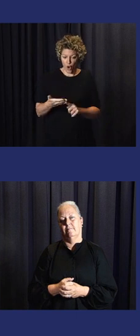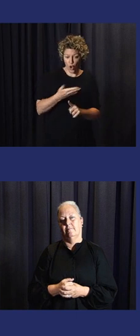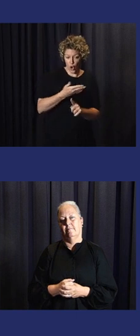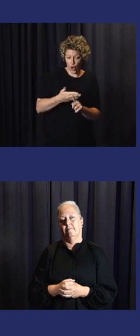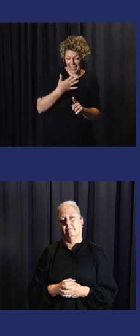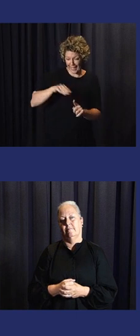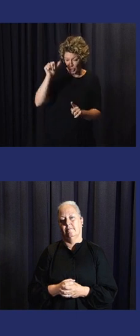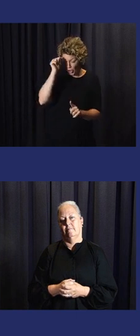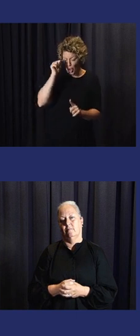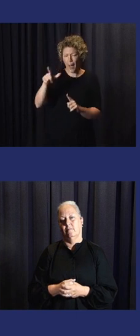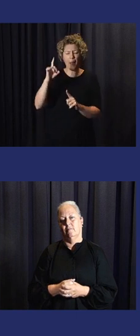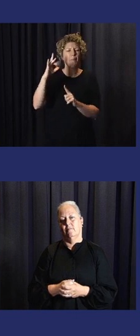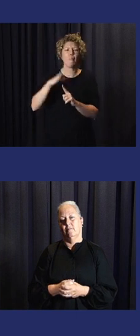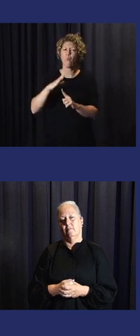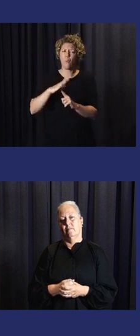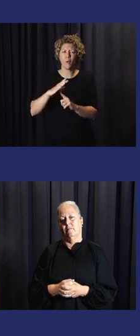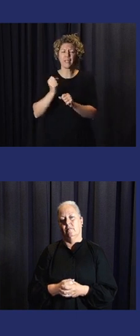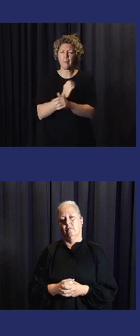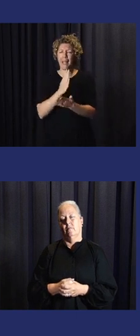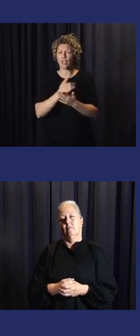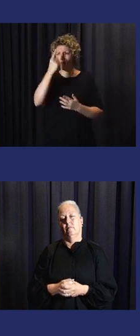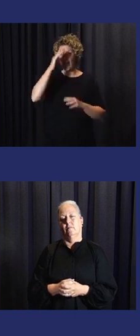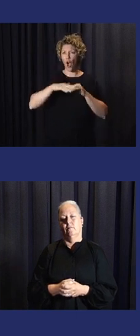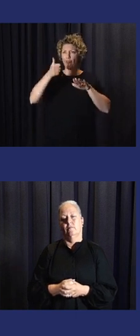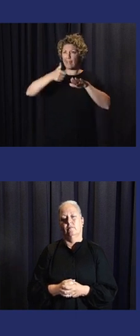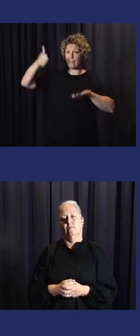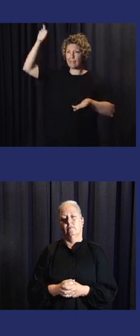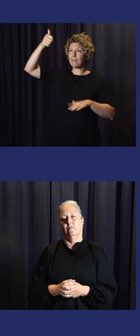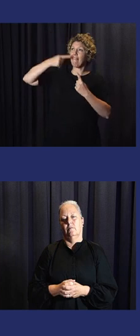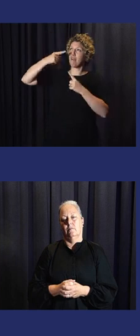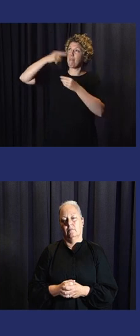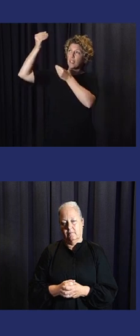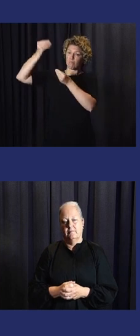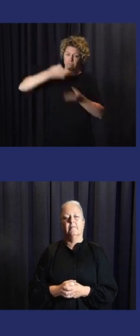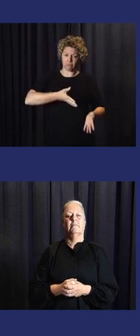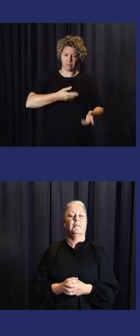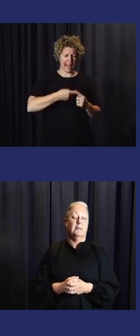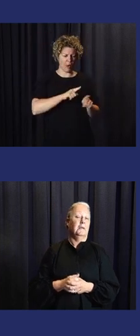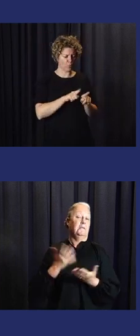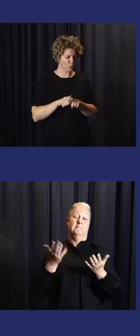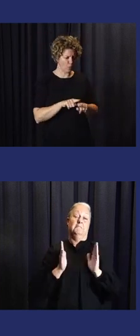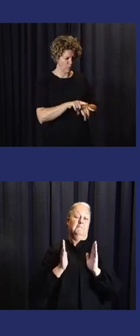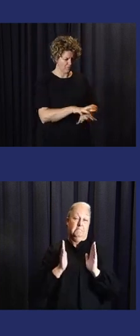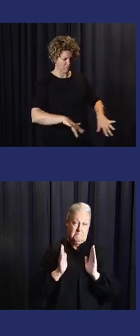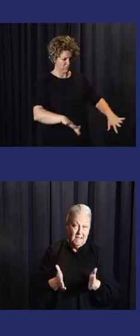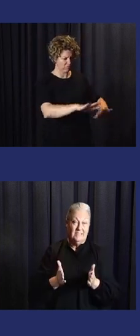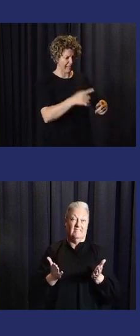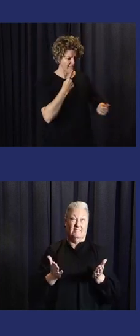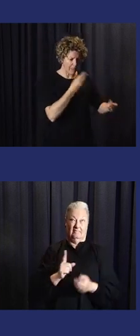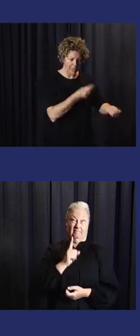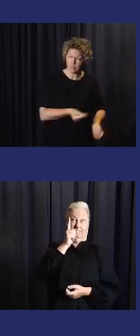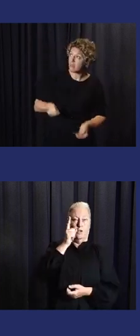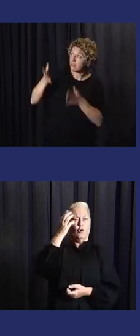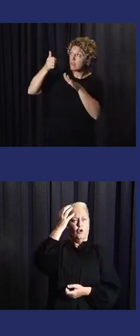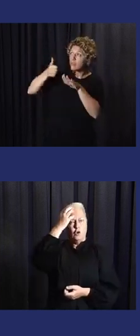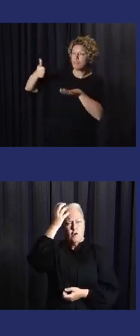it is very necessary to combine the top-down and